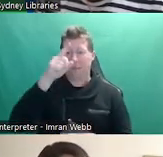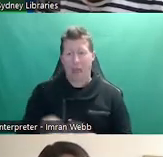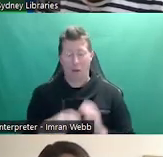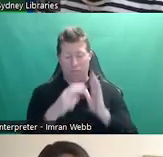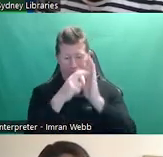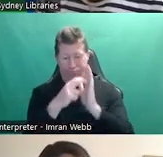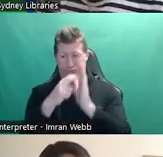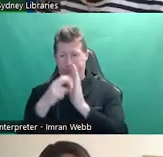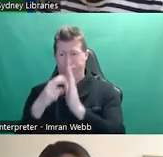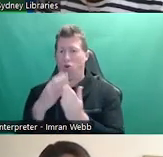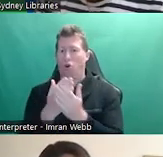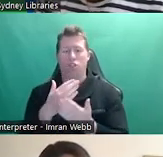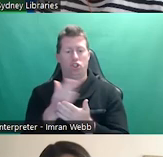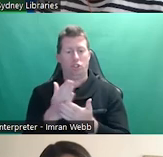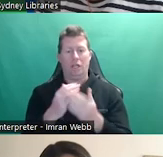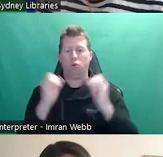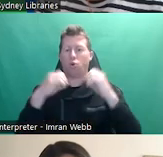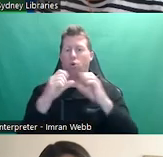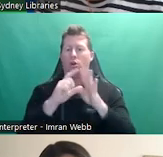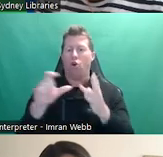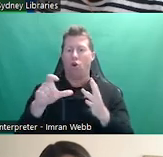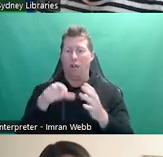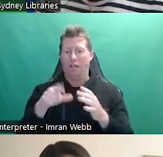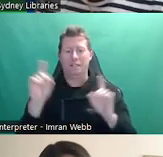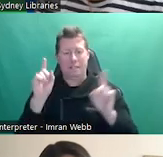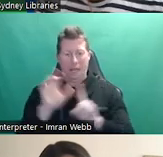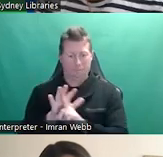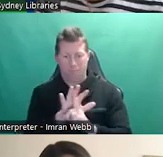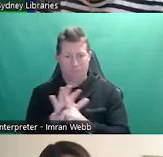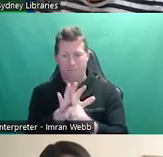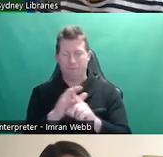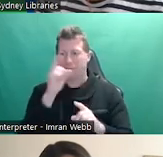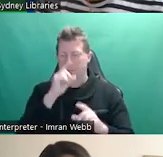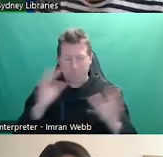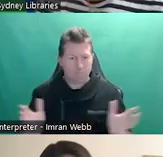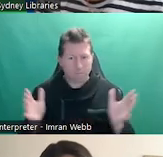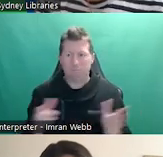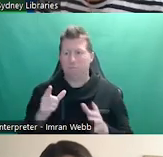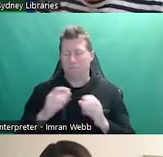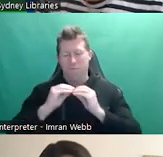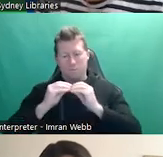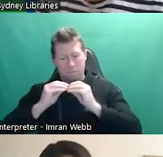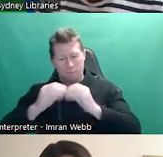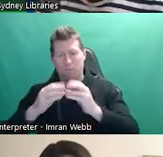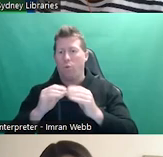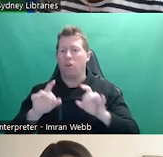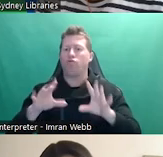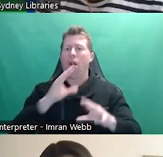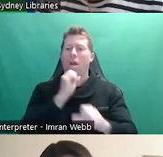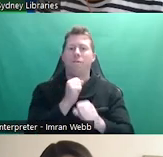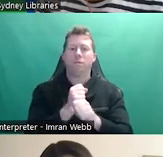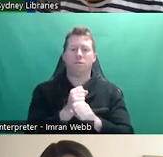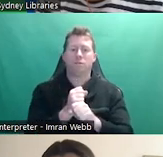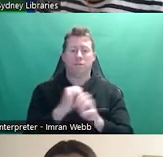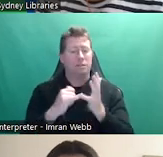shared Google Doc, which is now the movement Teachers' Consent. Chanel is currently working closely with the Australian government at both